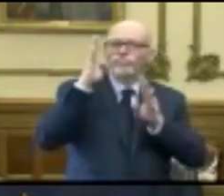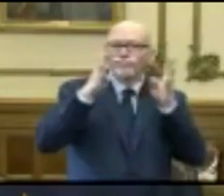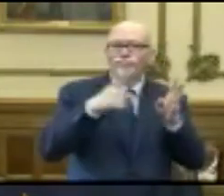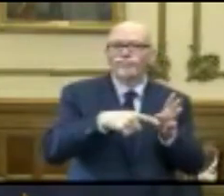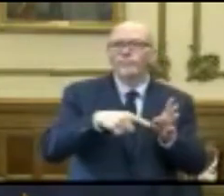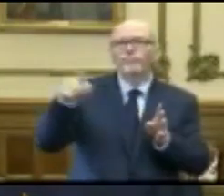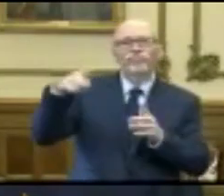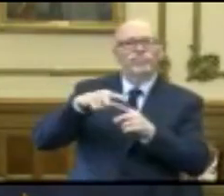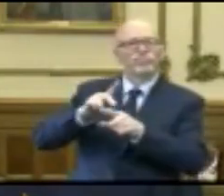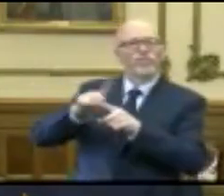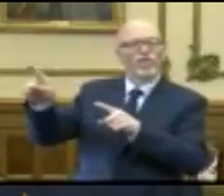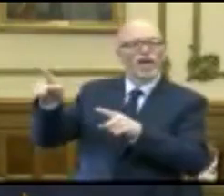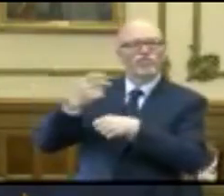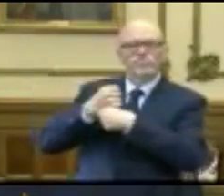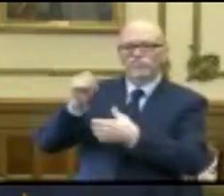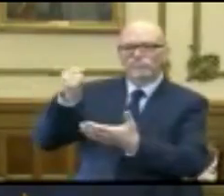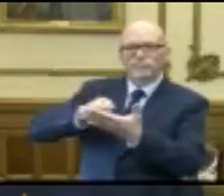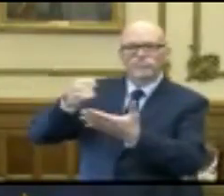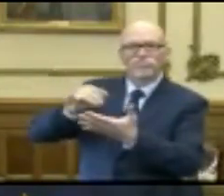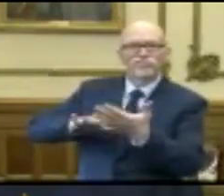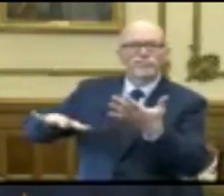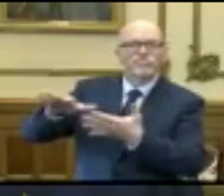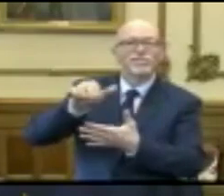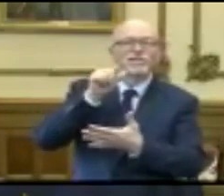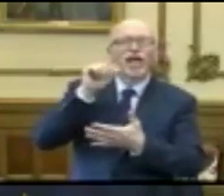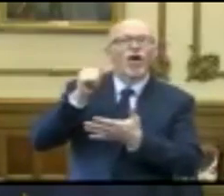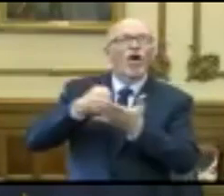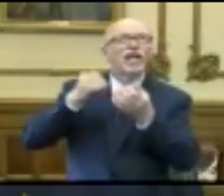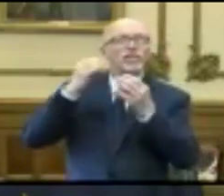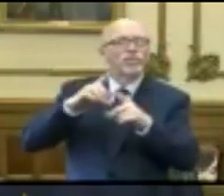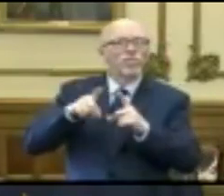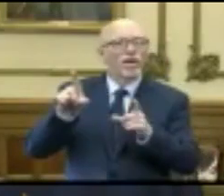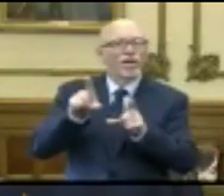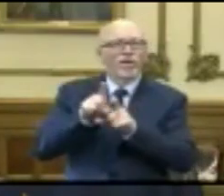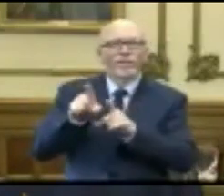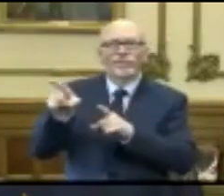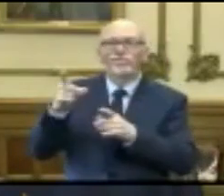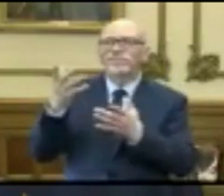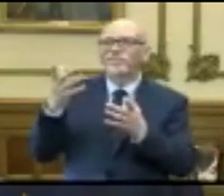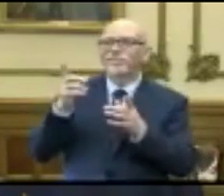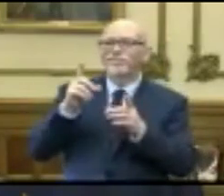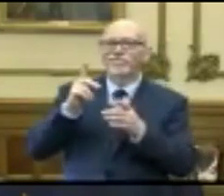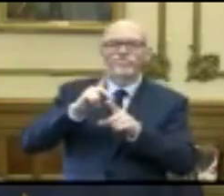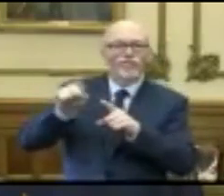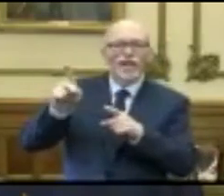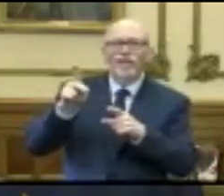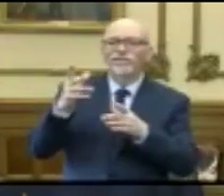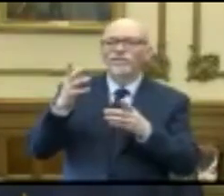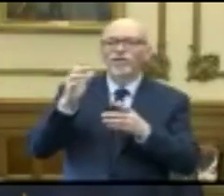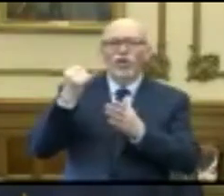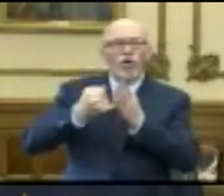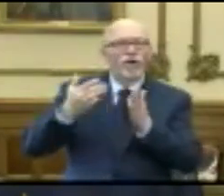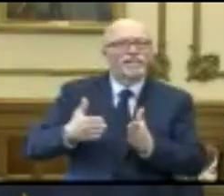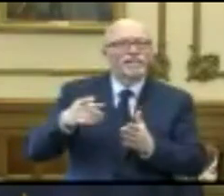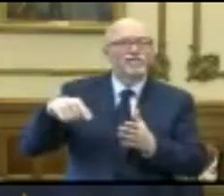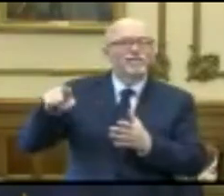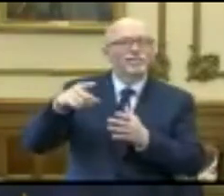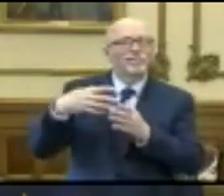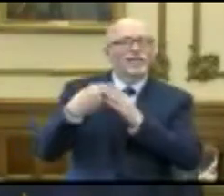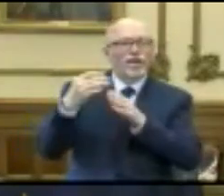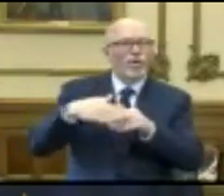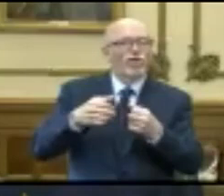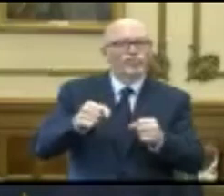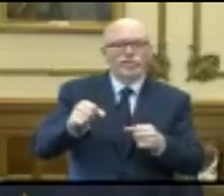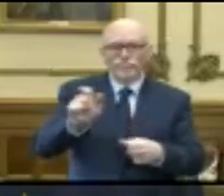professionals out there, maybe not just art teachers, but, you know, art teachers and professional artists who are going out to the